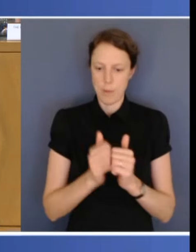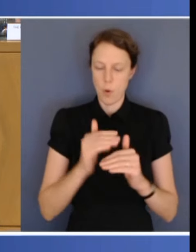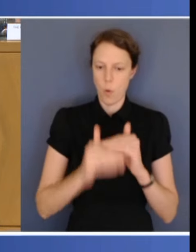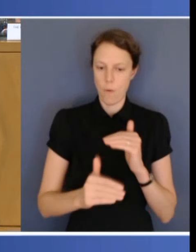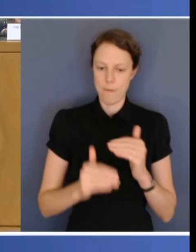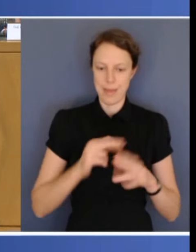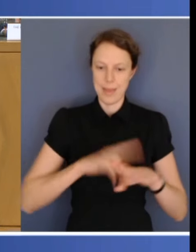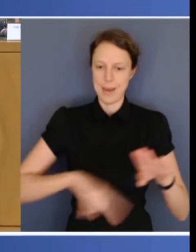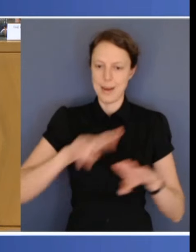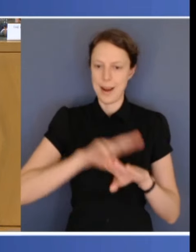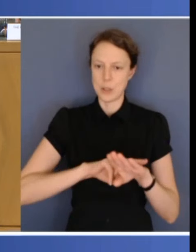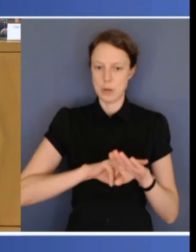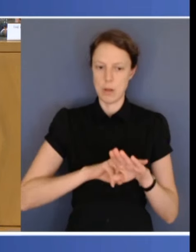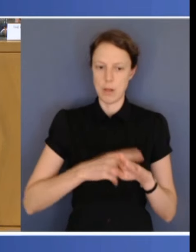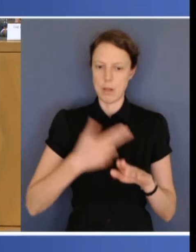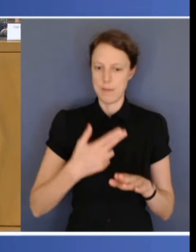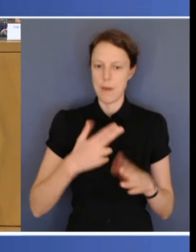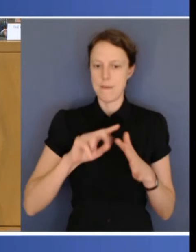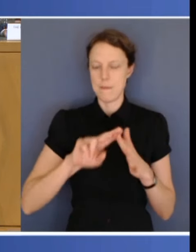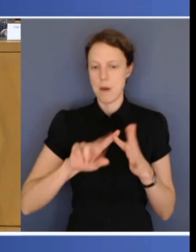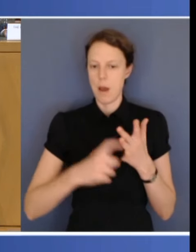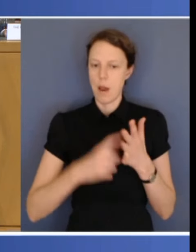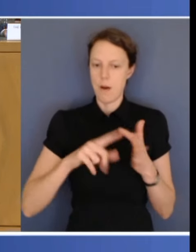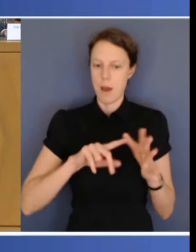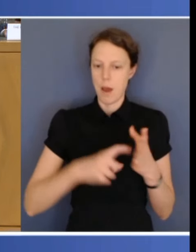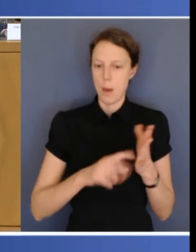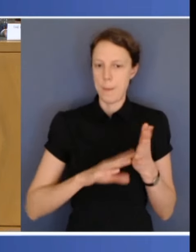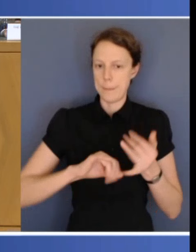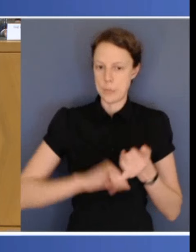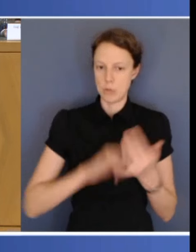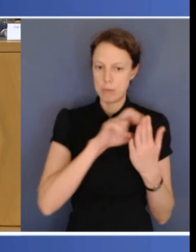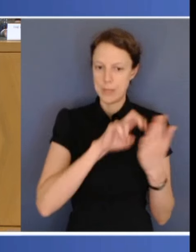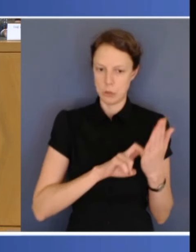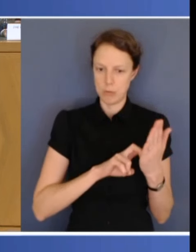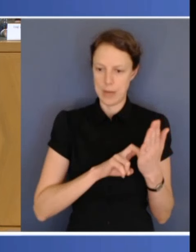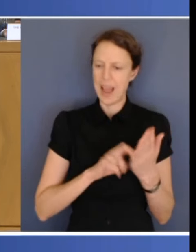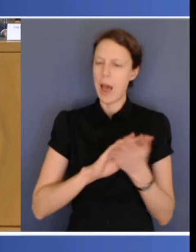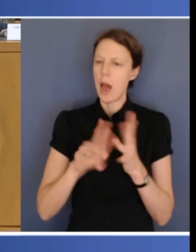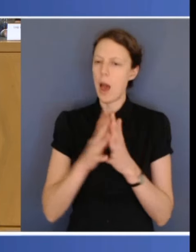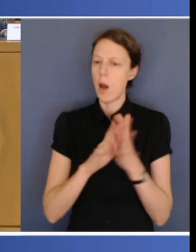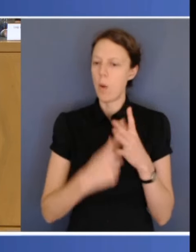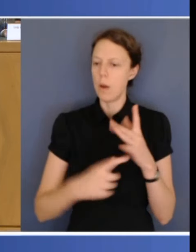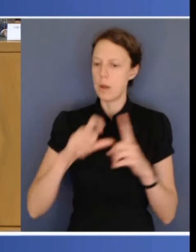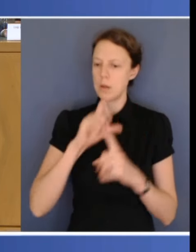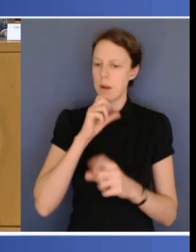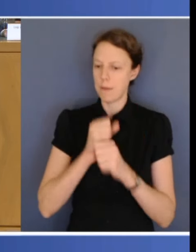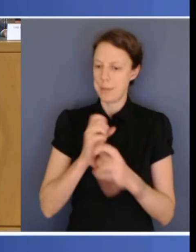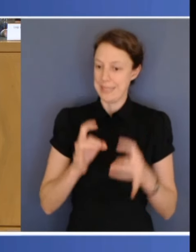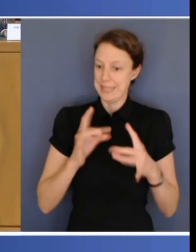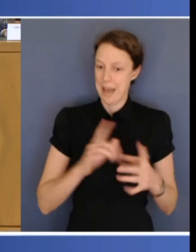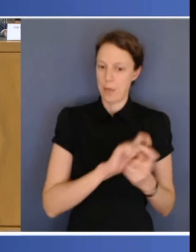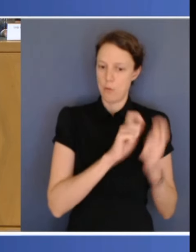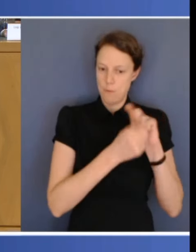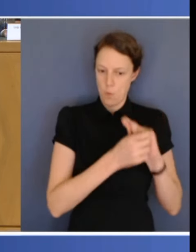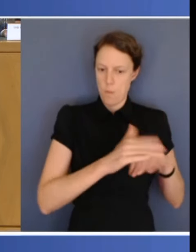Howard Government and completes those reforms by allowing police to be able to have access